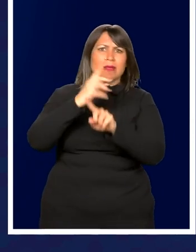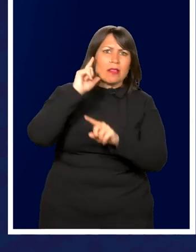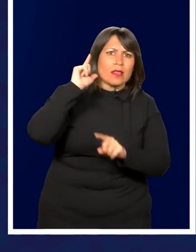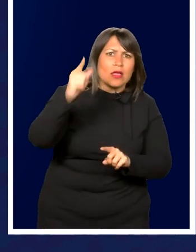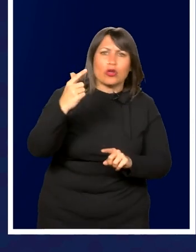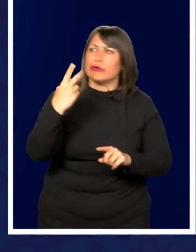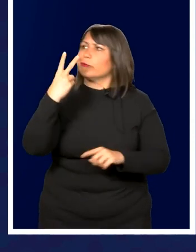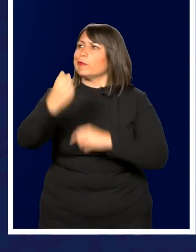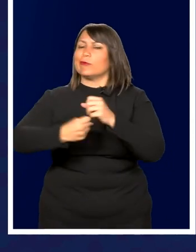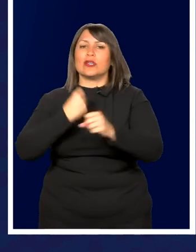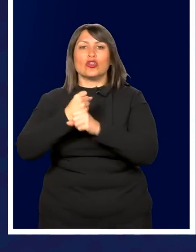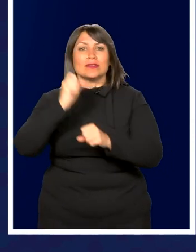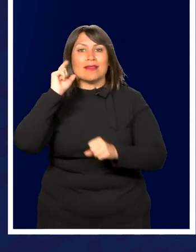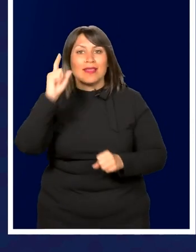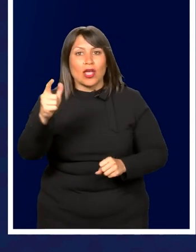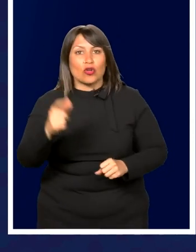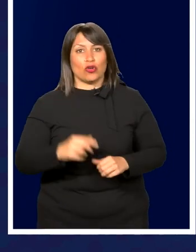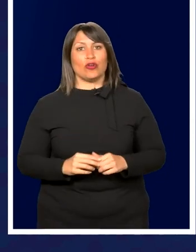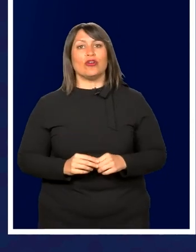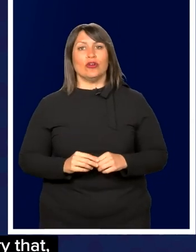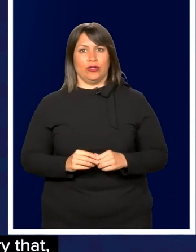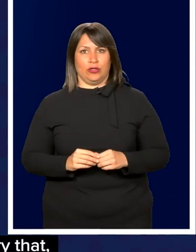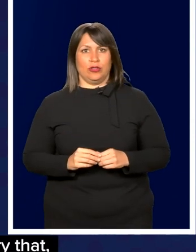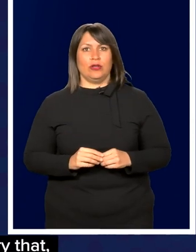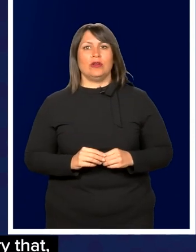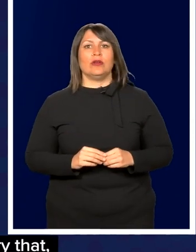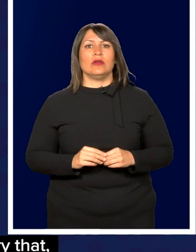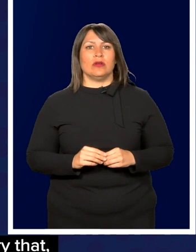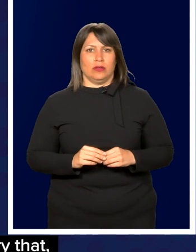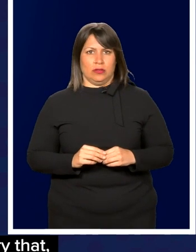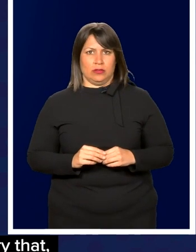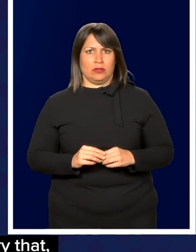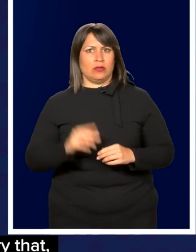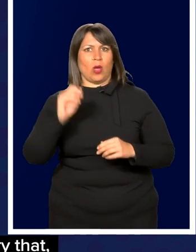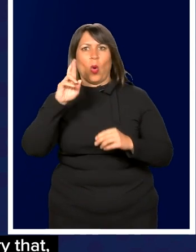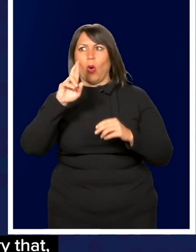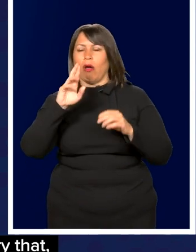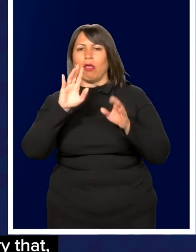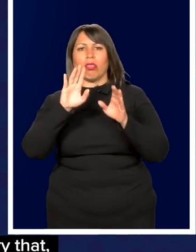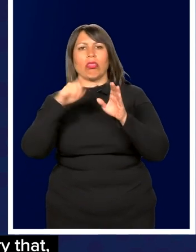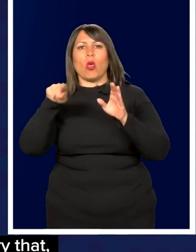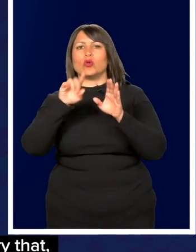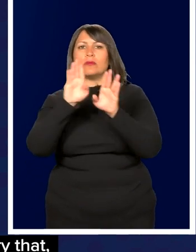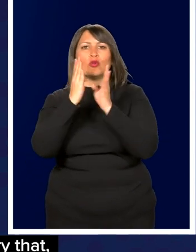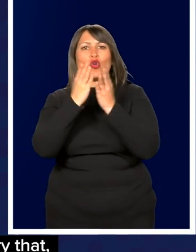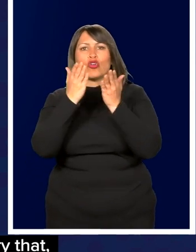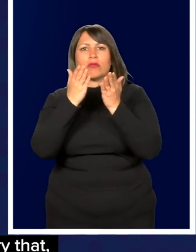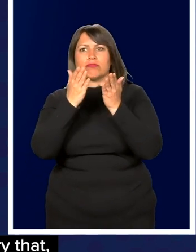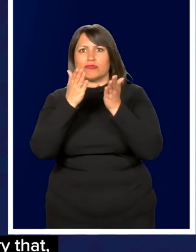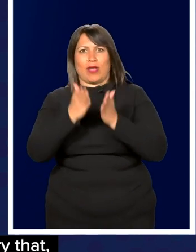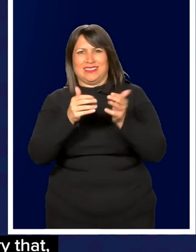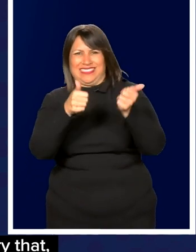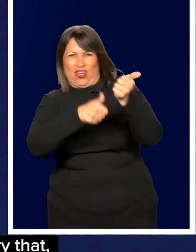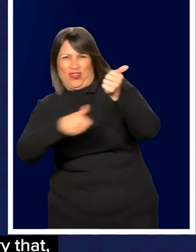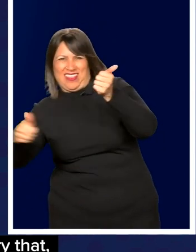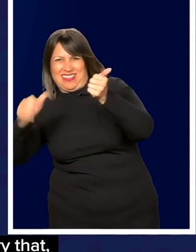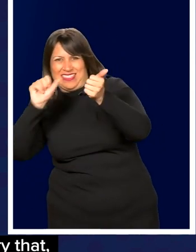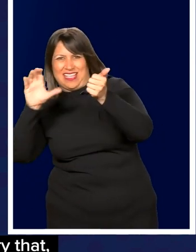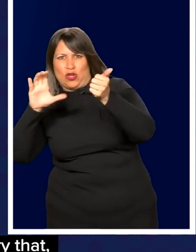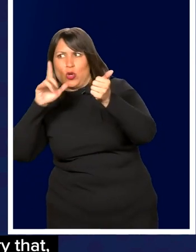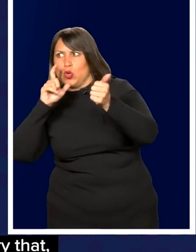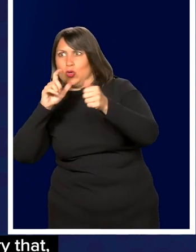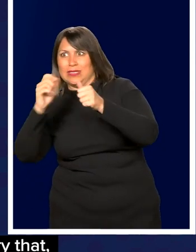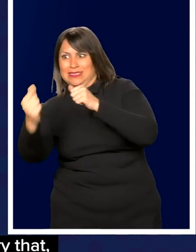down the road, two years down the road, or the bureaucrats that are underneath the Secretary that have,